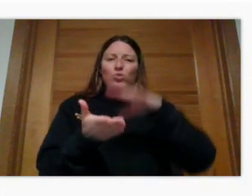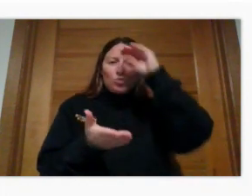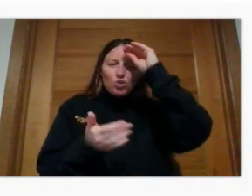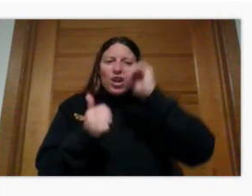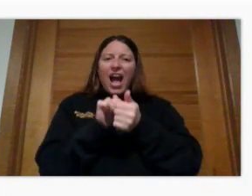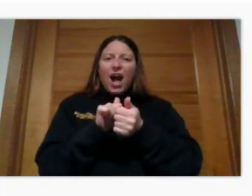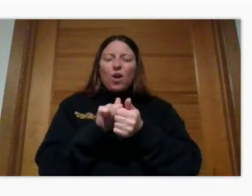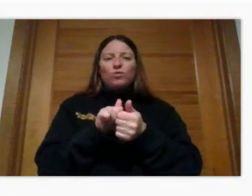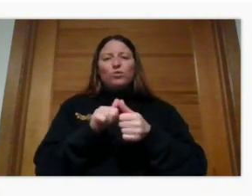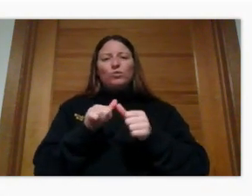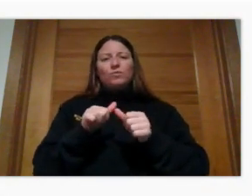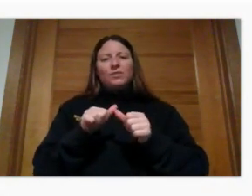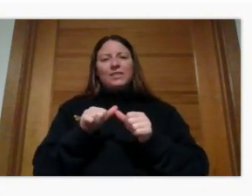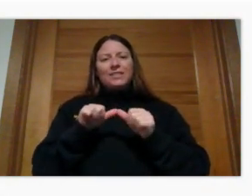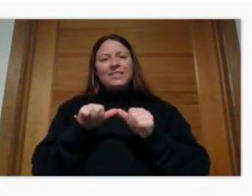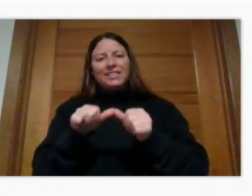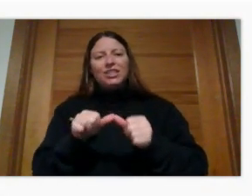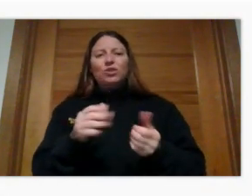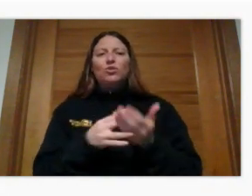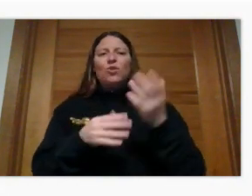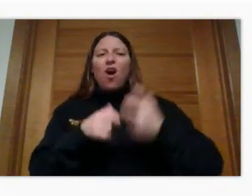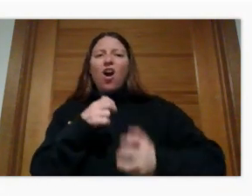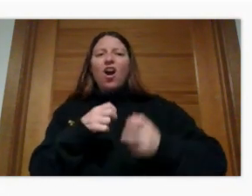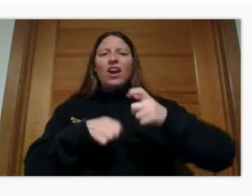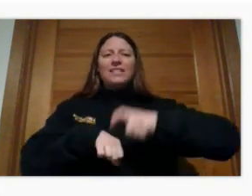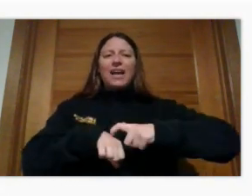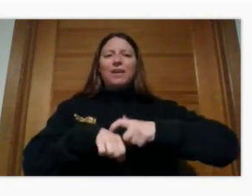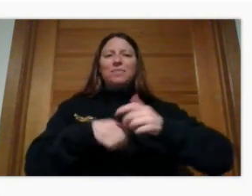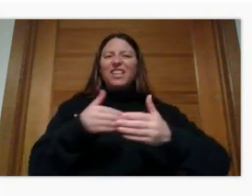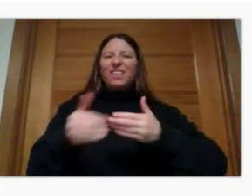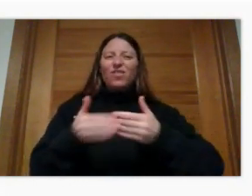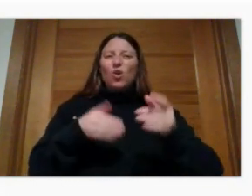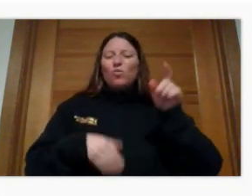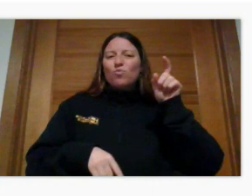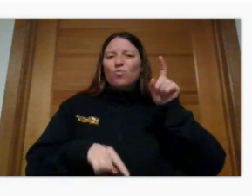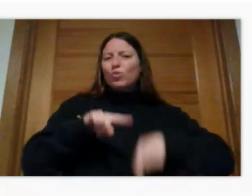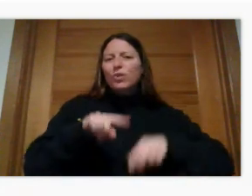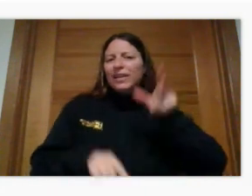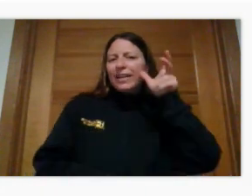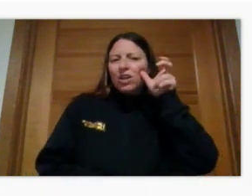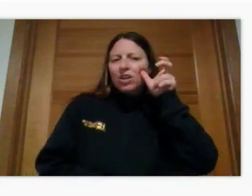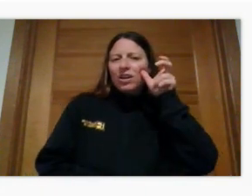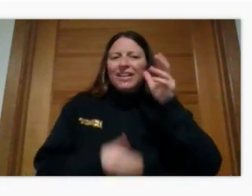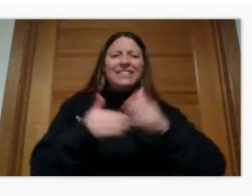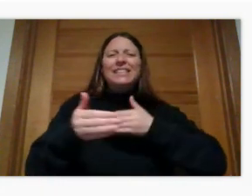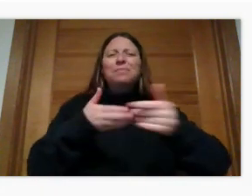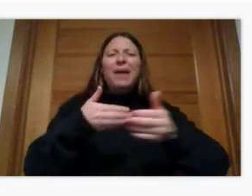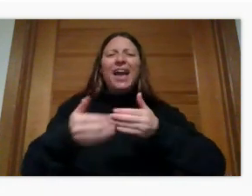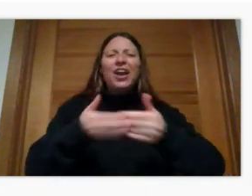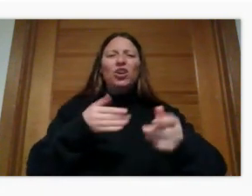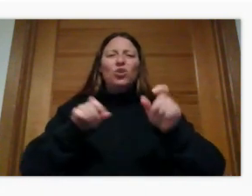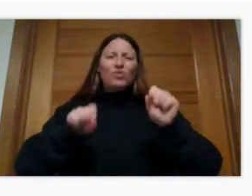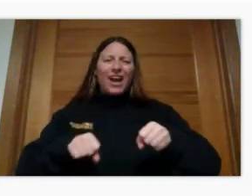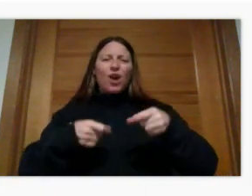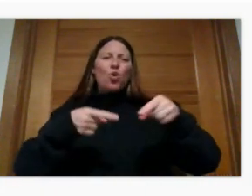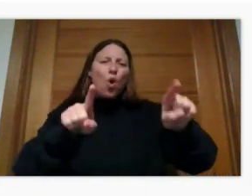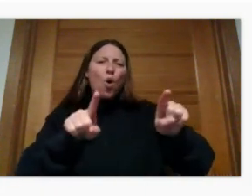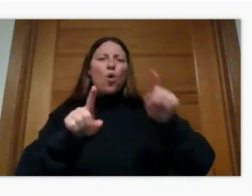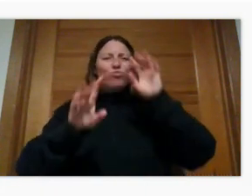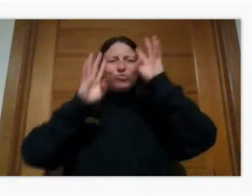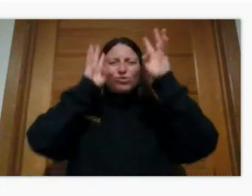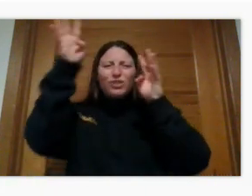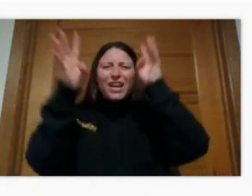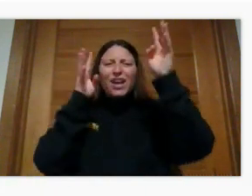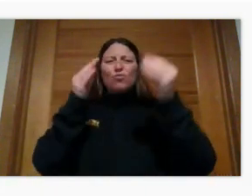just like he did. Even when there is a cap on one of your abilities, you can still go out and create